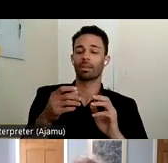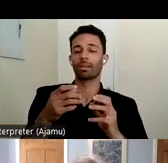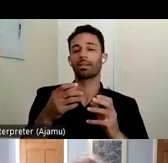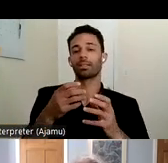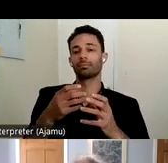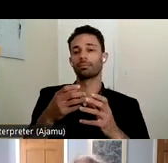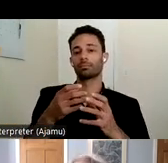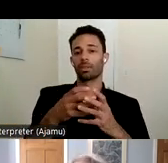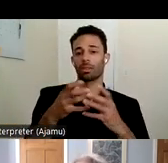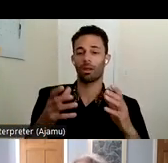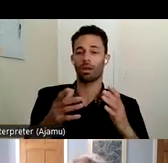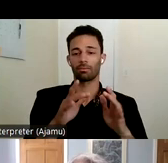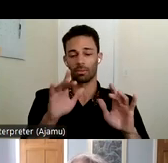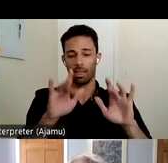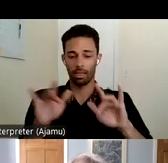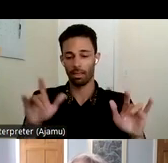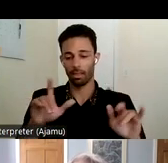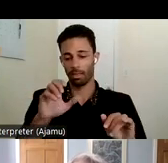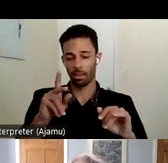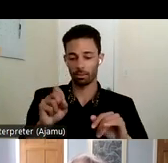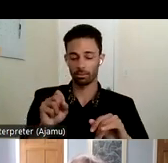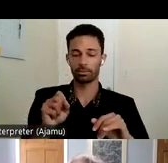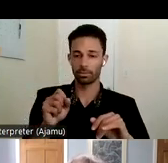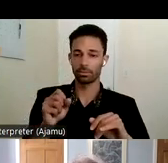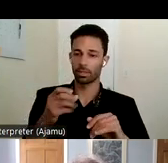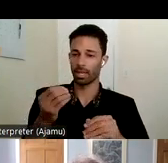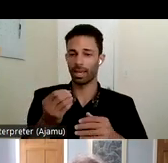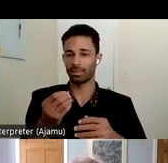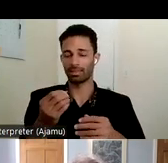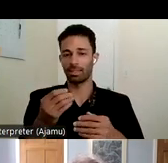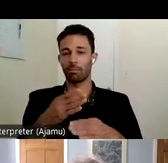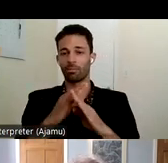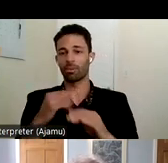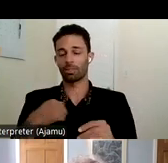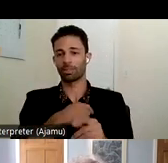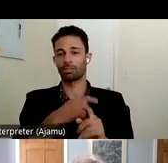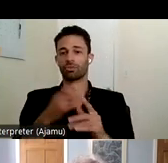state and it's also kept us from sharing good ideas and collaborating